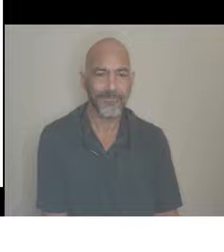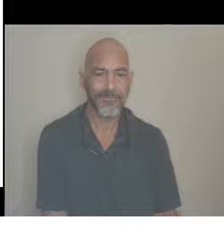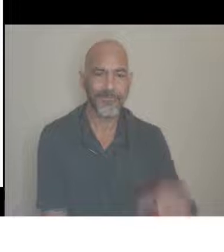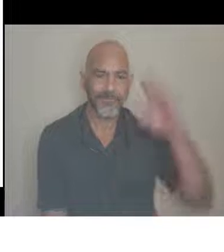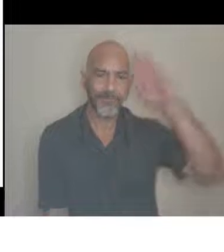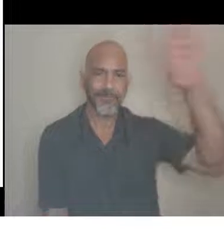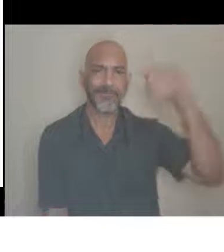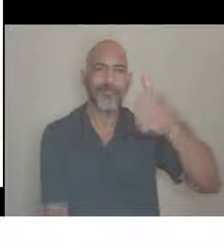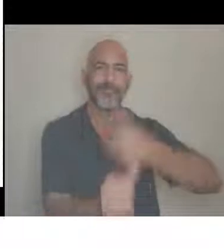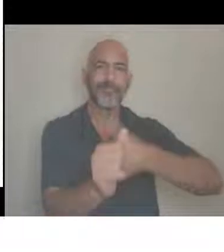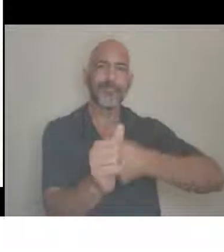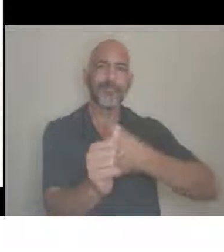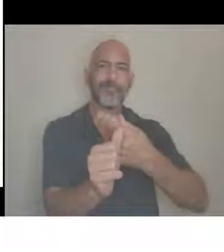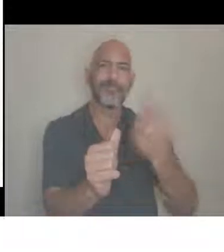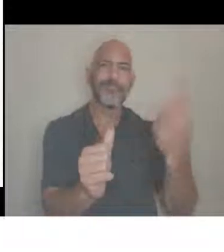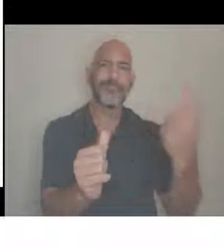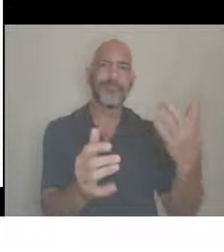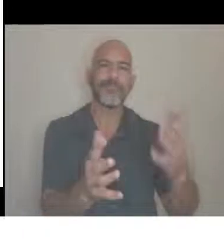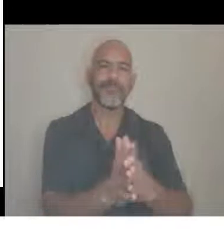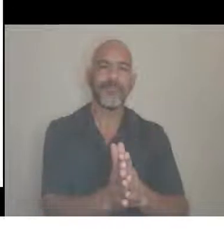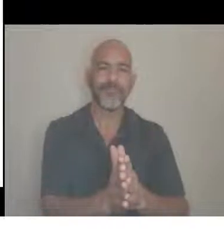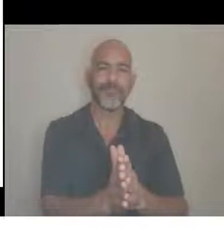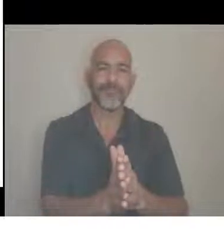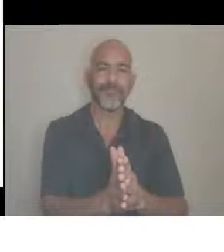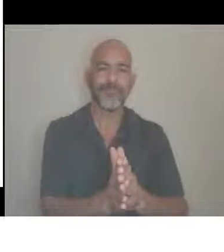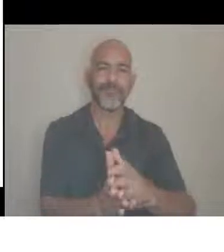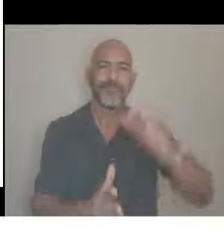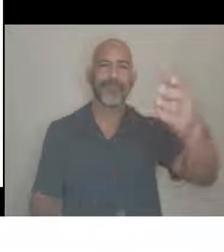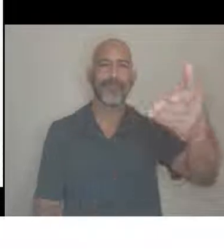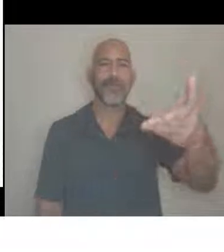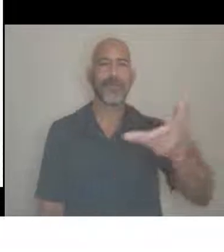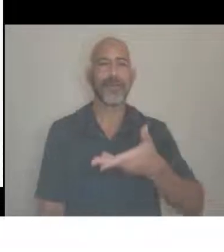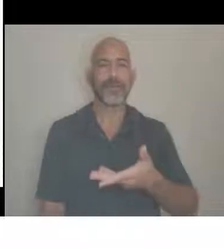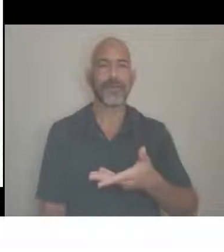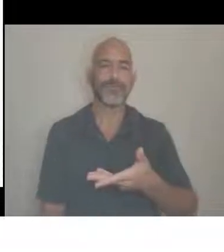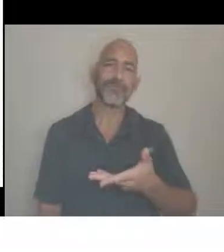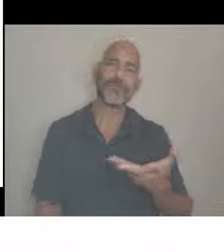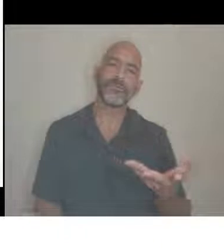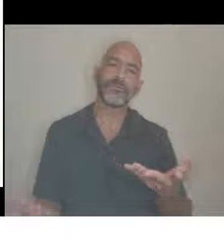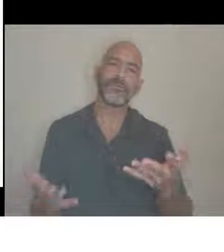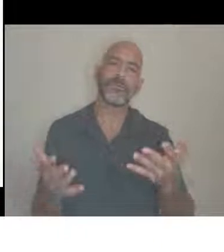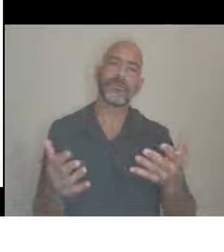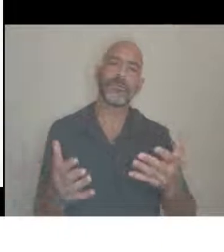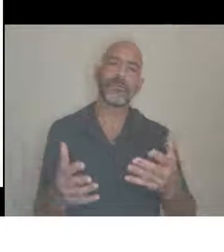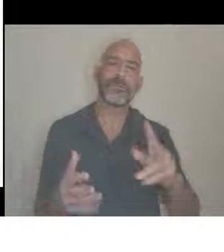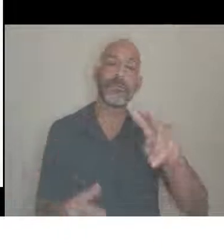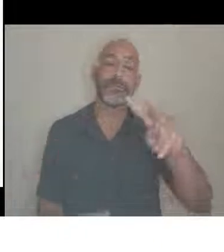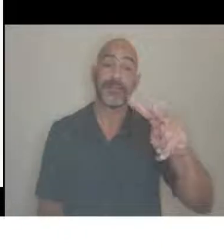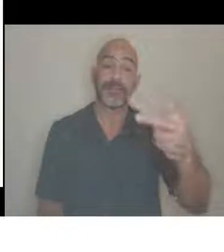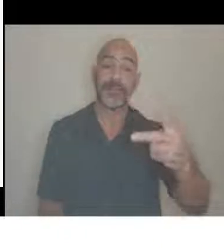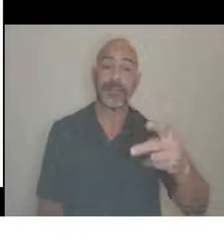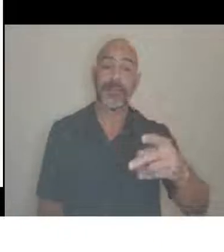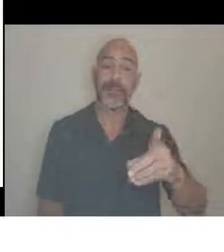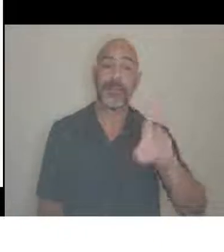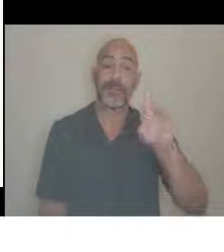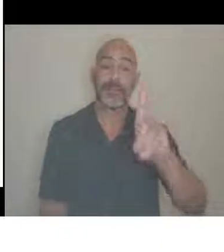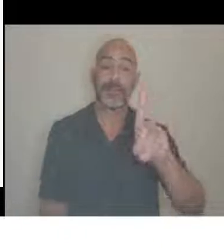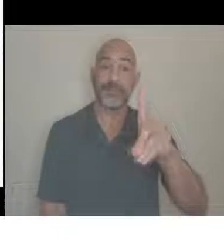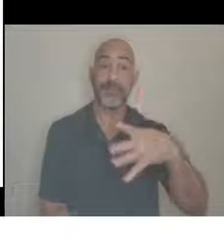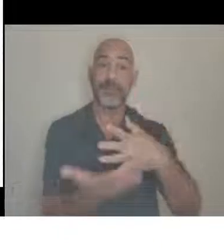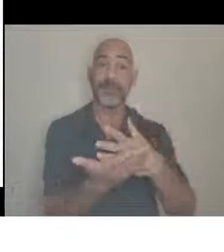Welcome to the second Disability Rights Louisiana Lunch and Learn series.